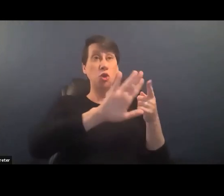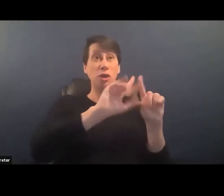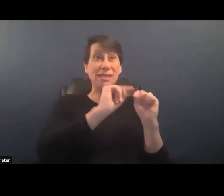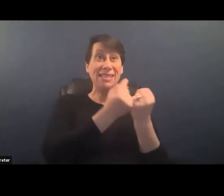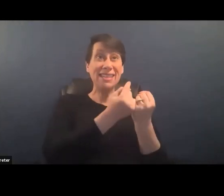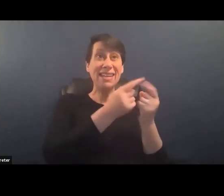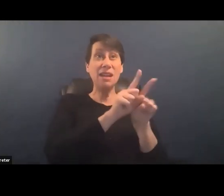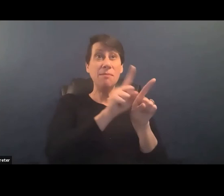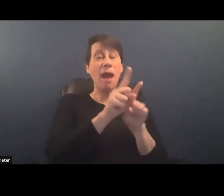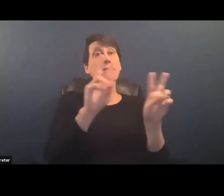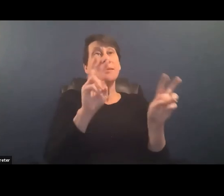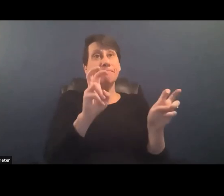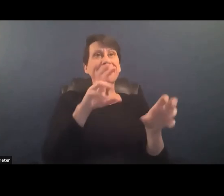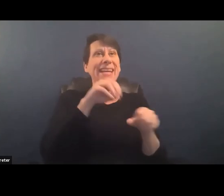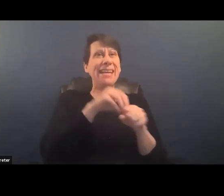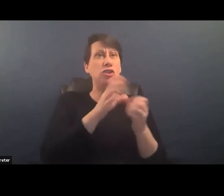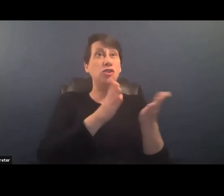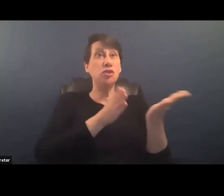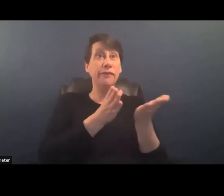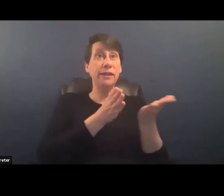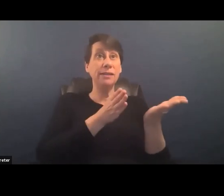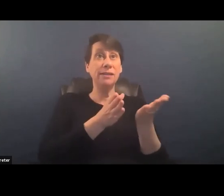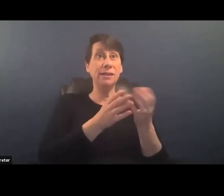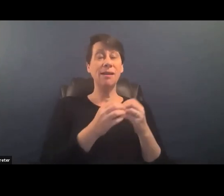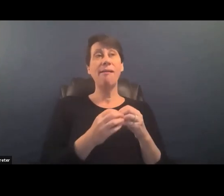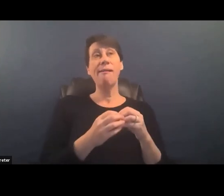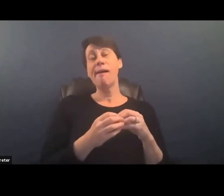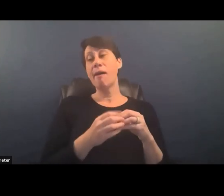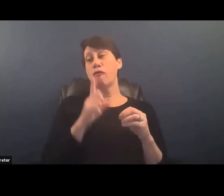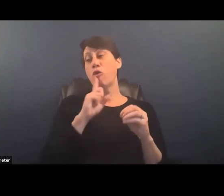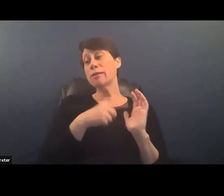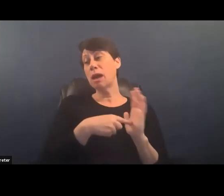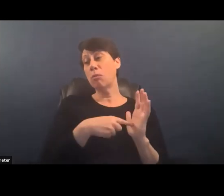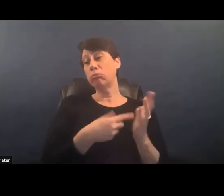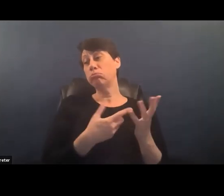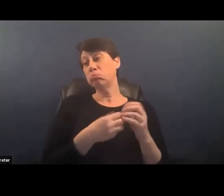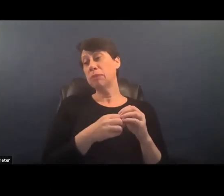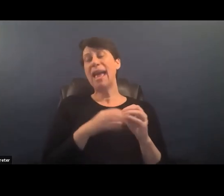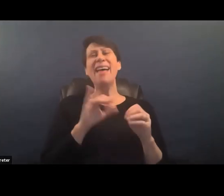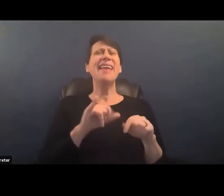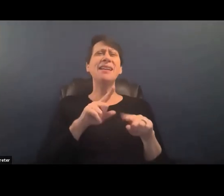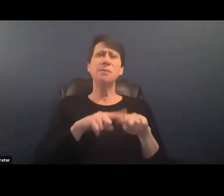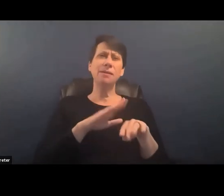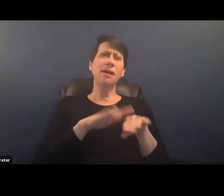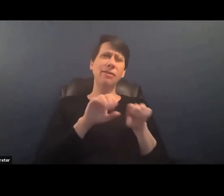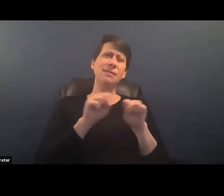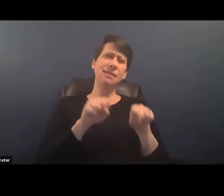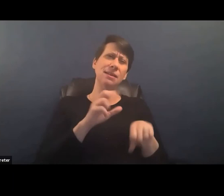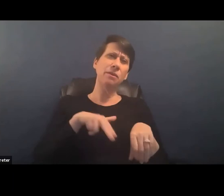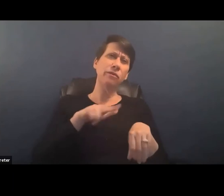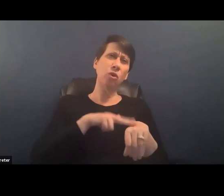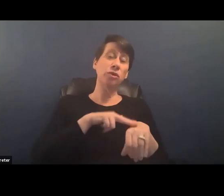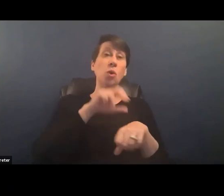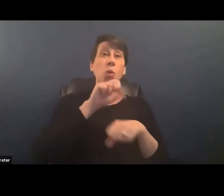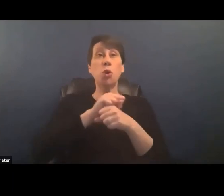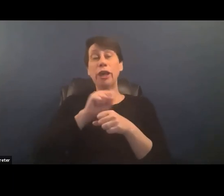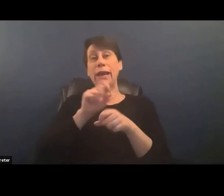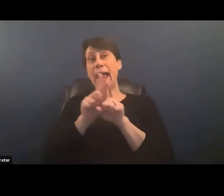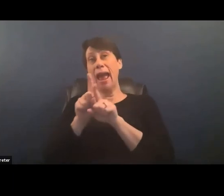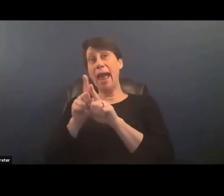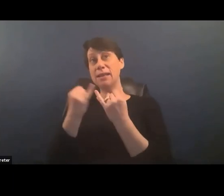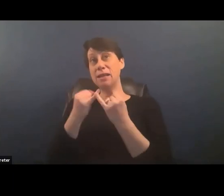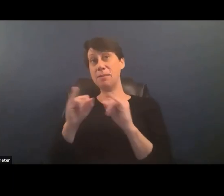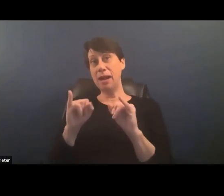form of an in-service for example um and of course this depends on the system working at an independent um